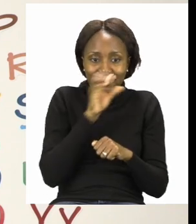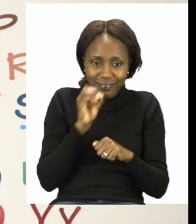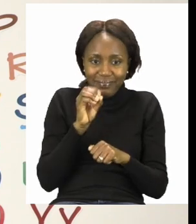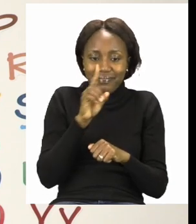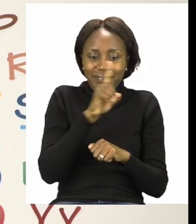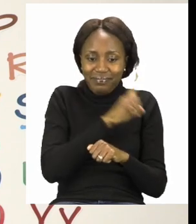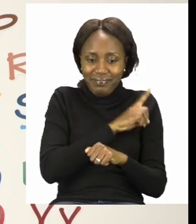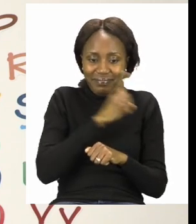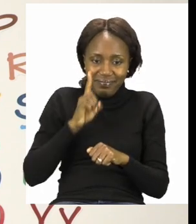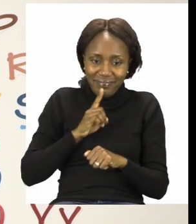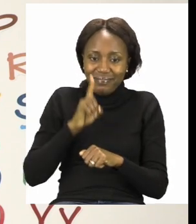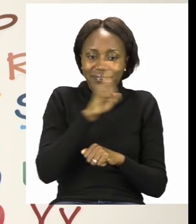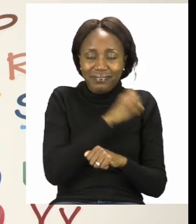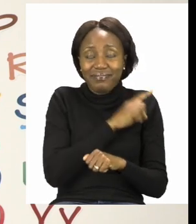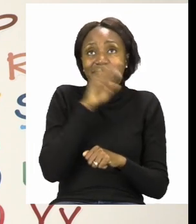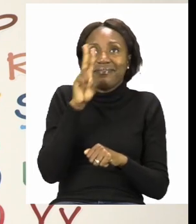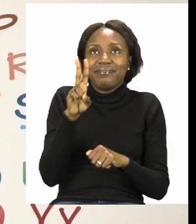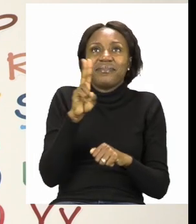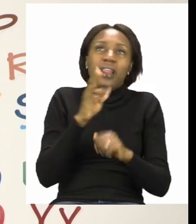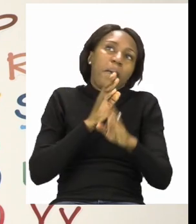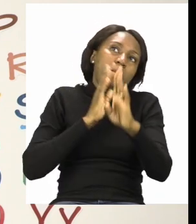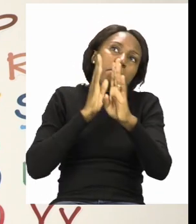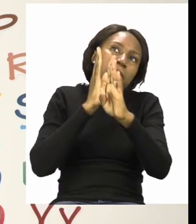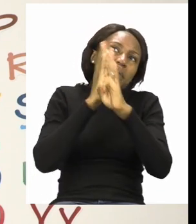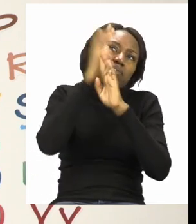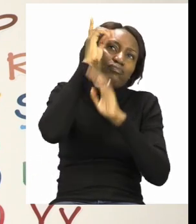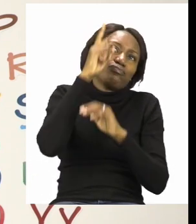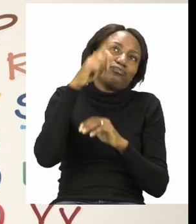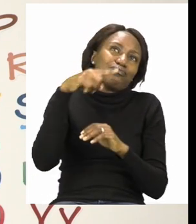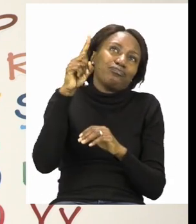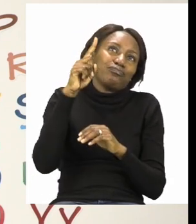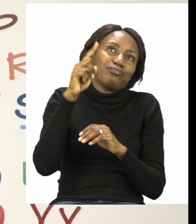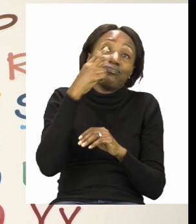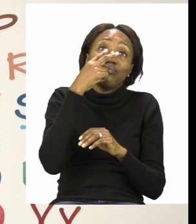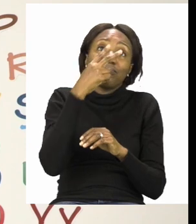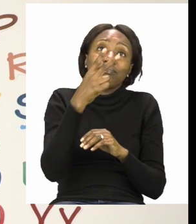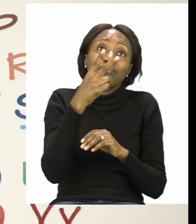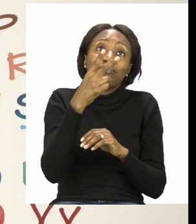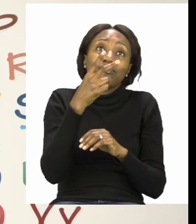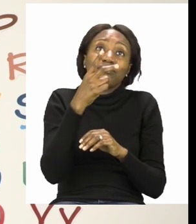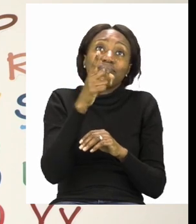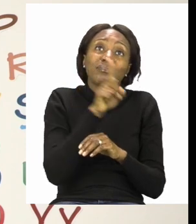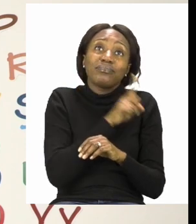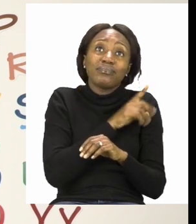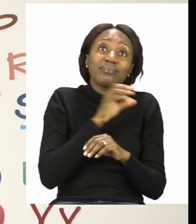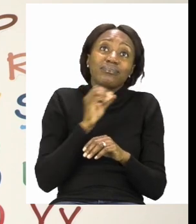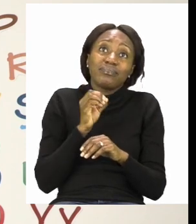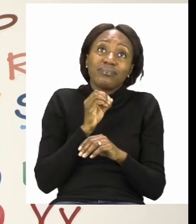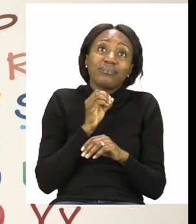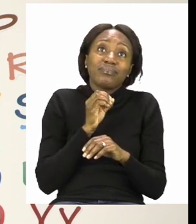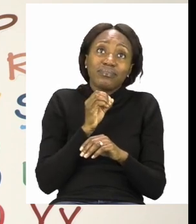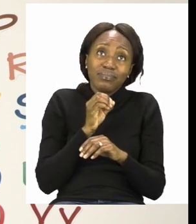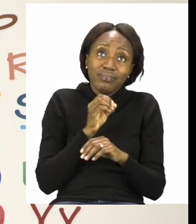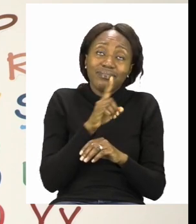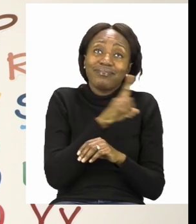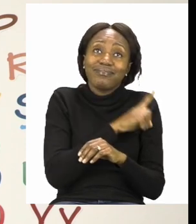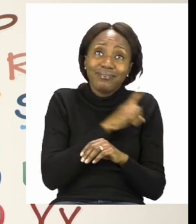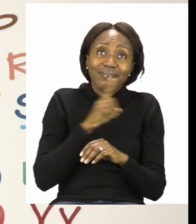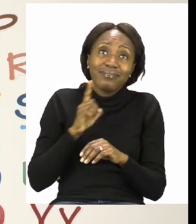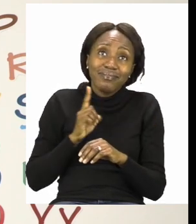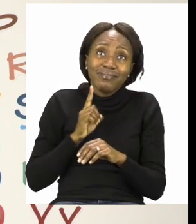Yes, it is correct. We can also check with our number line. 10, 11,